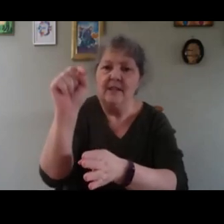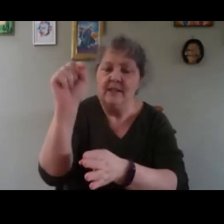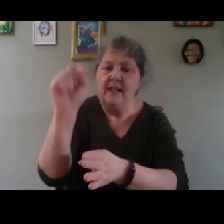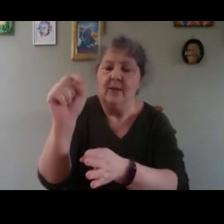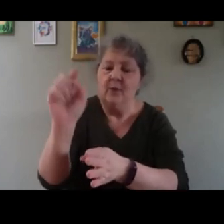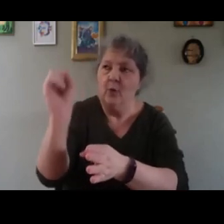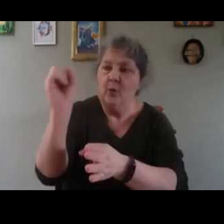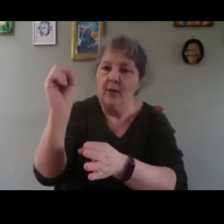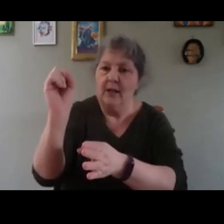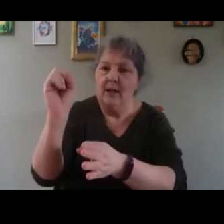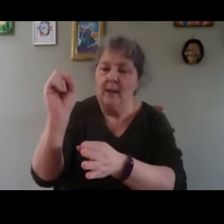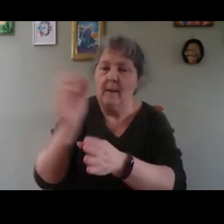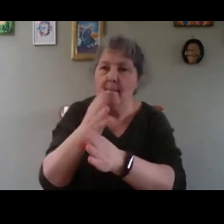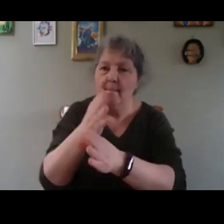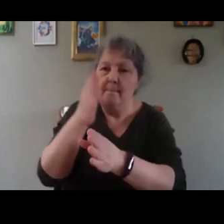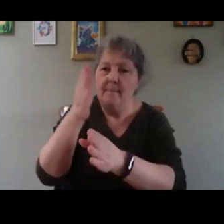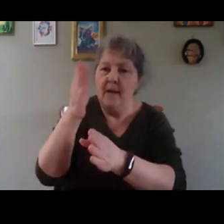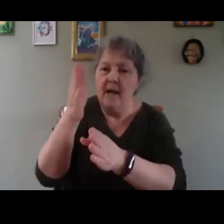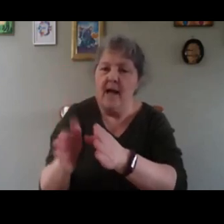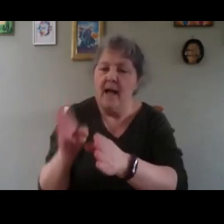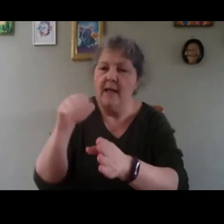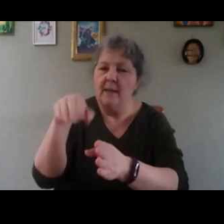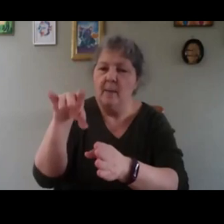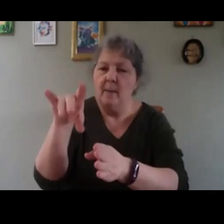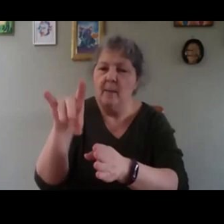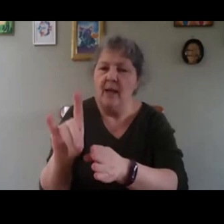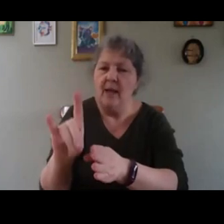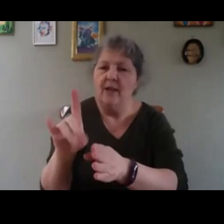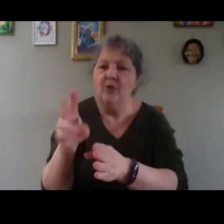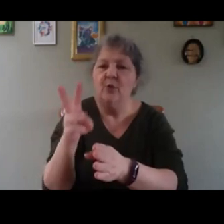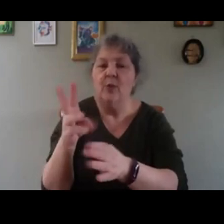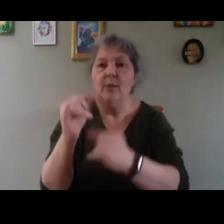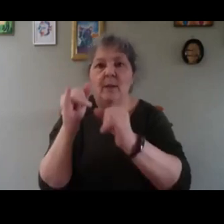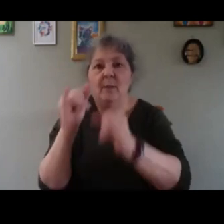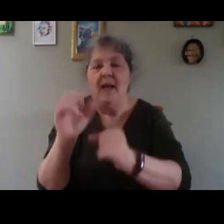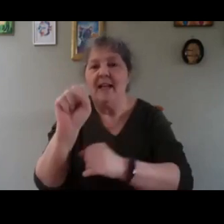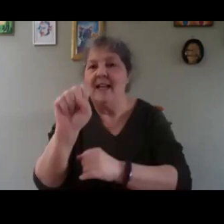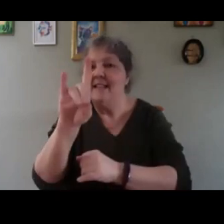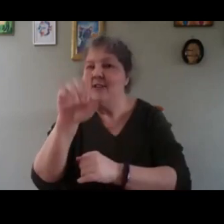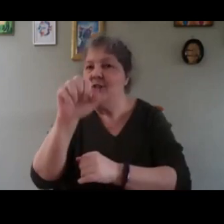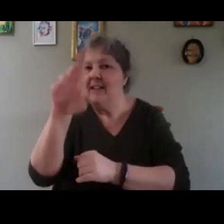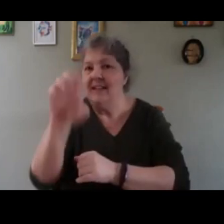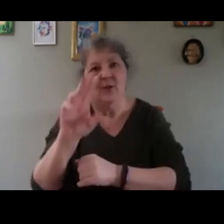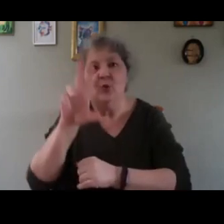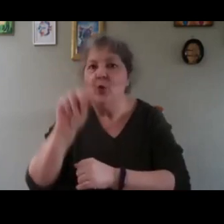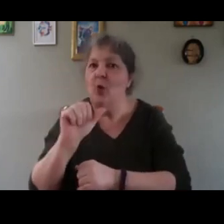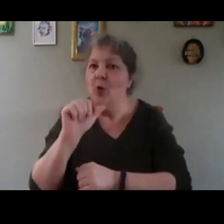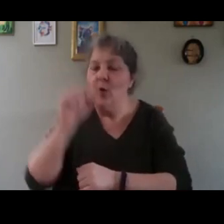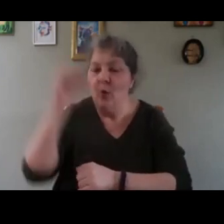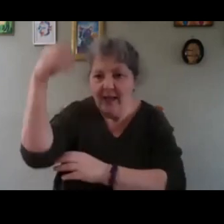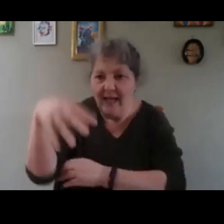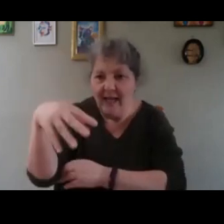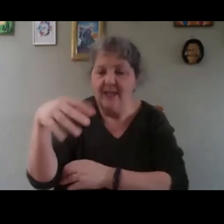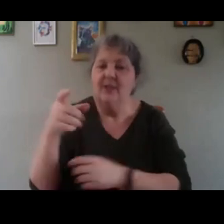behind the bench, it will be bad, shaded, no light. So instead,